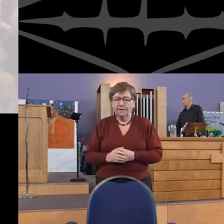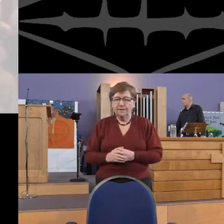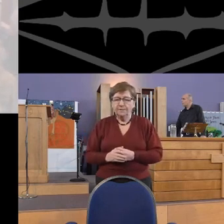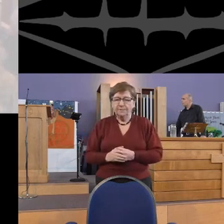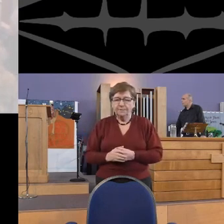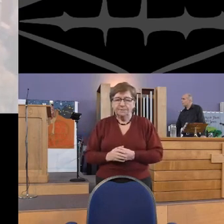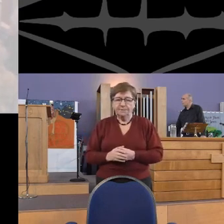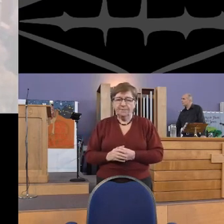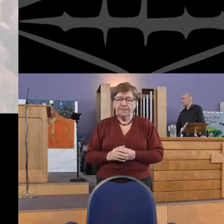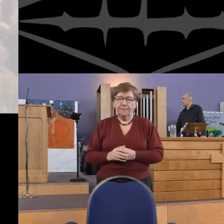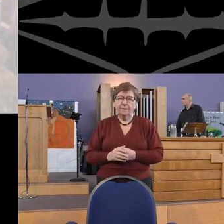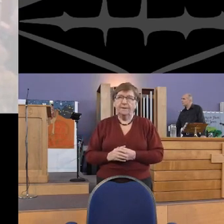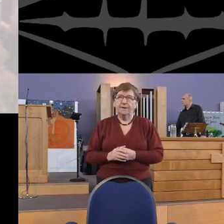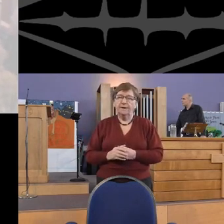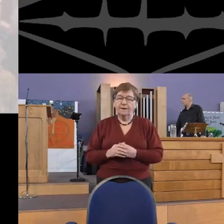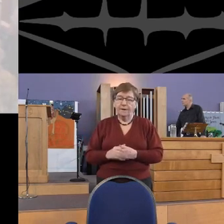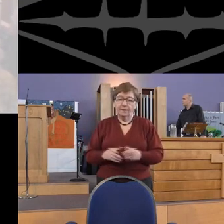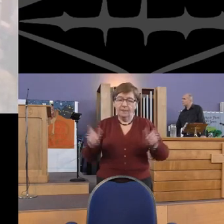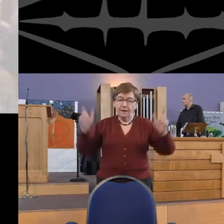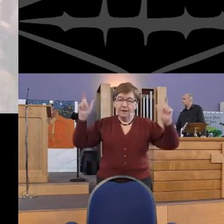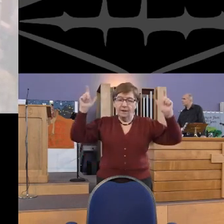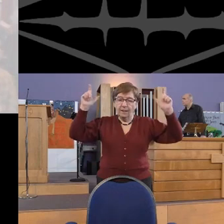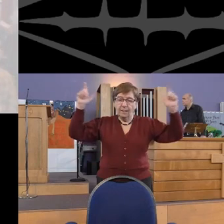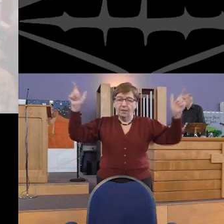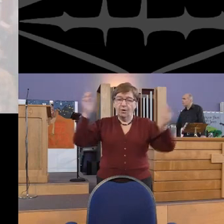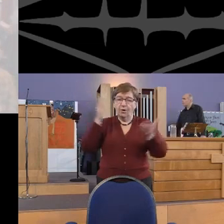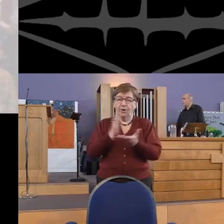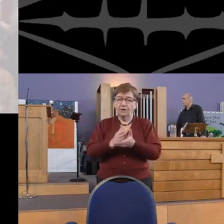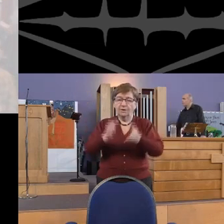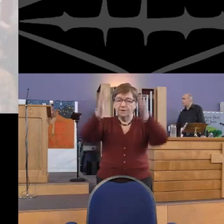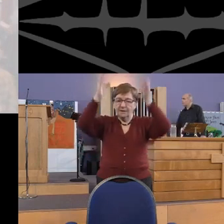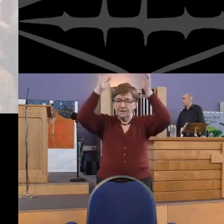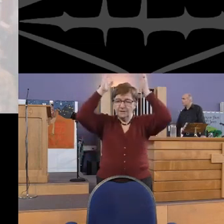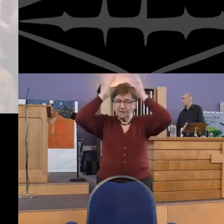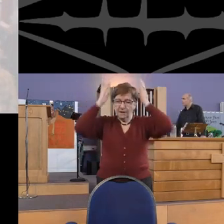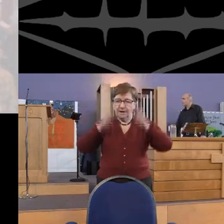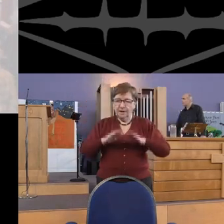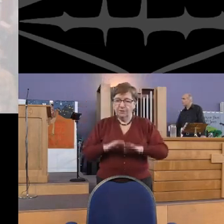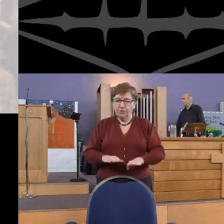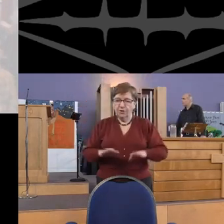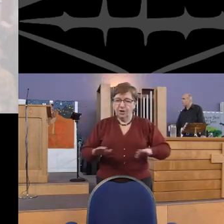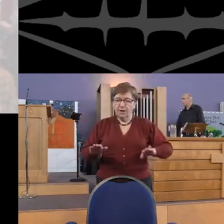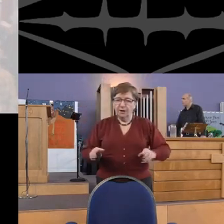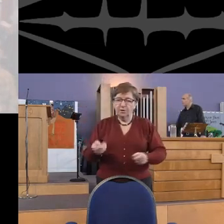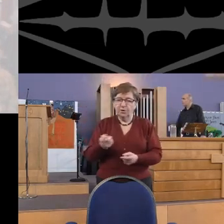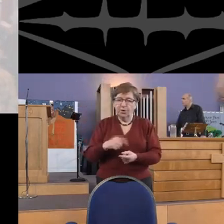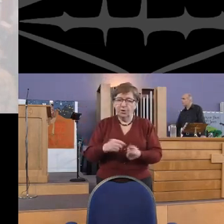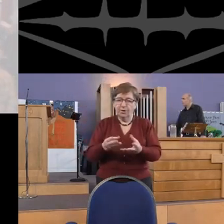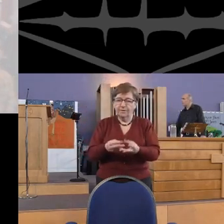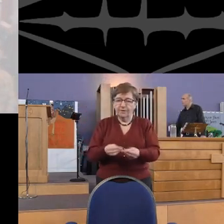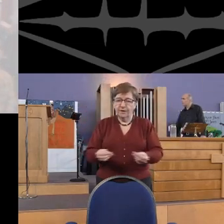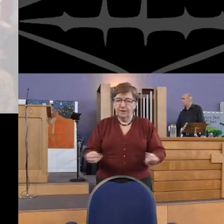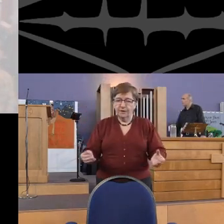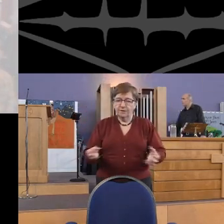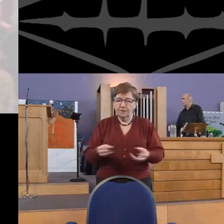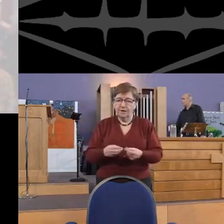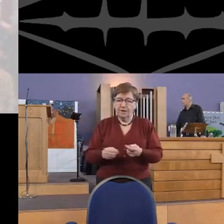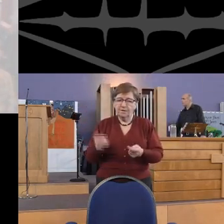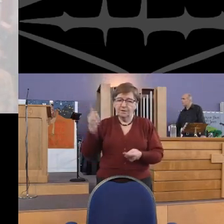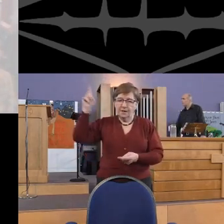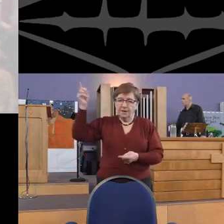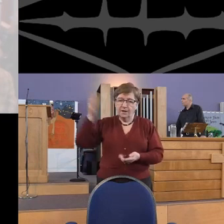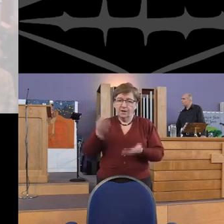stand. The Lord is King, child of